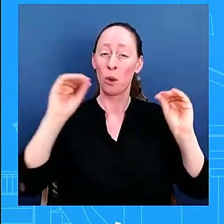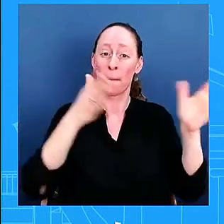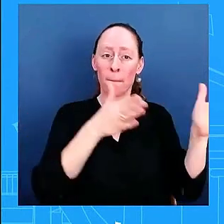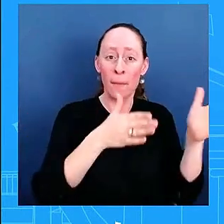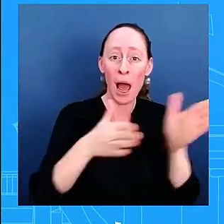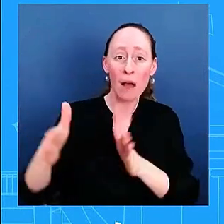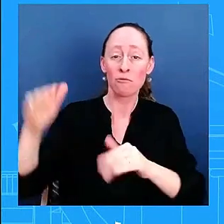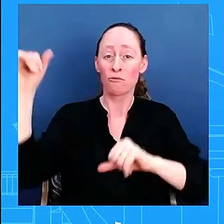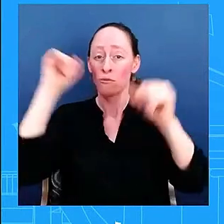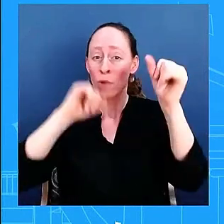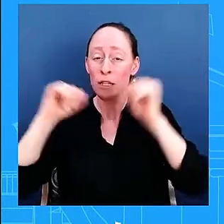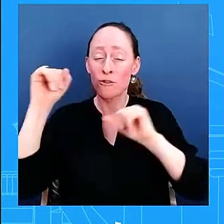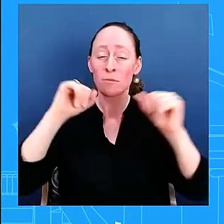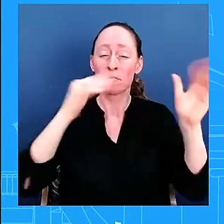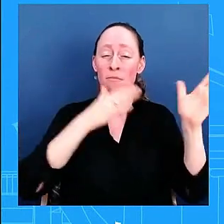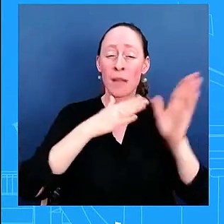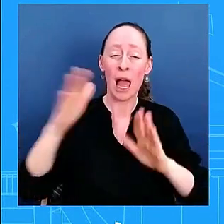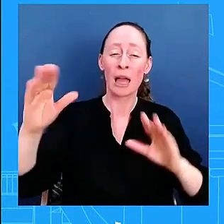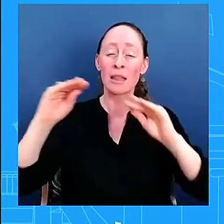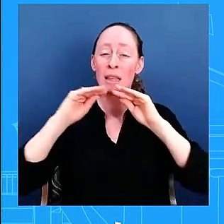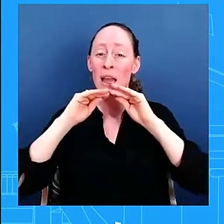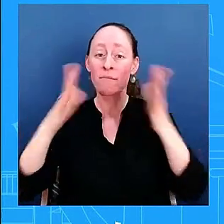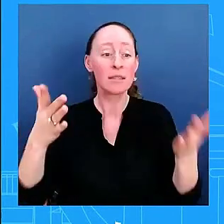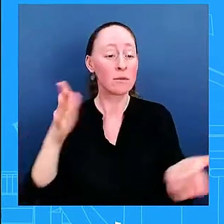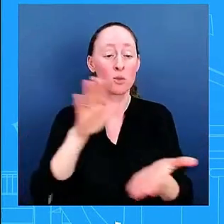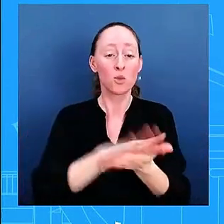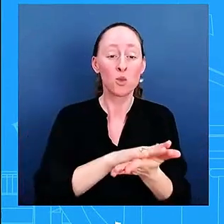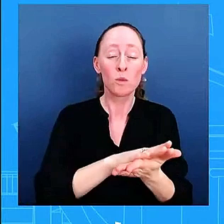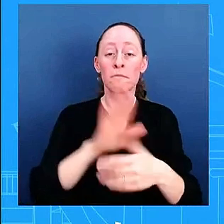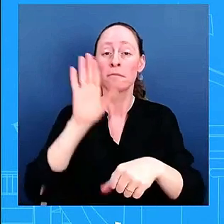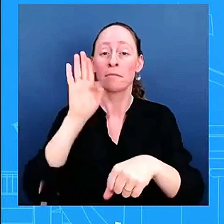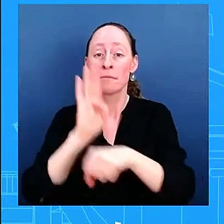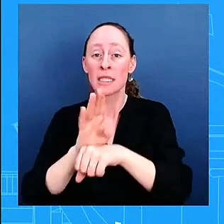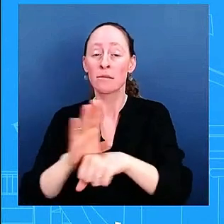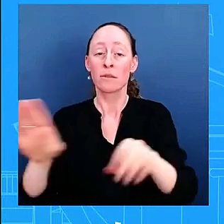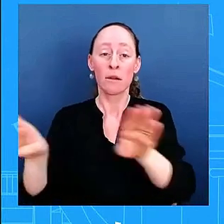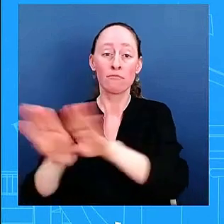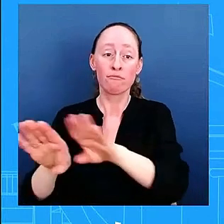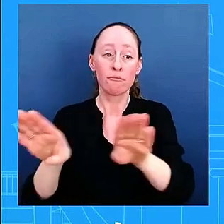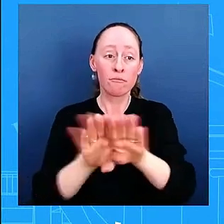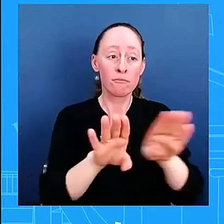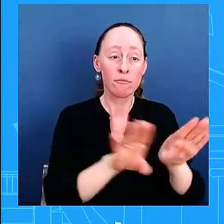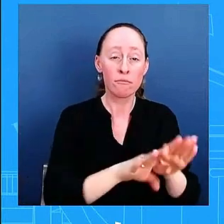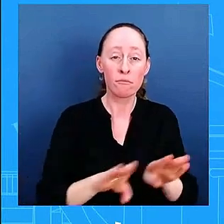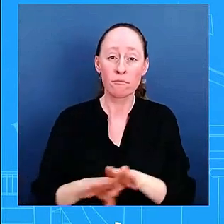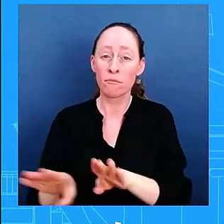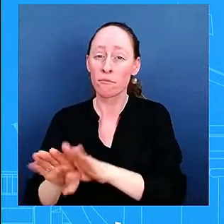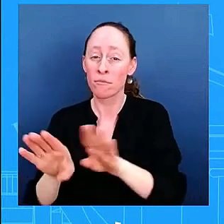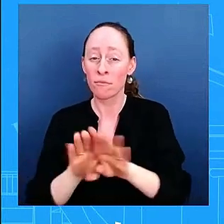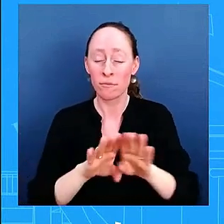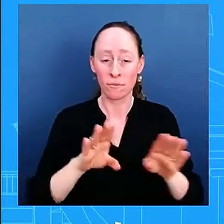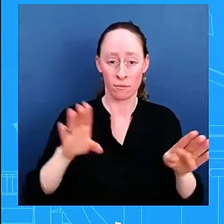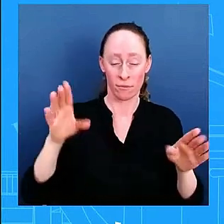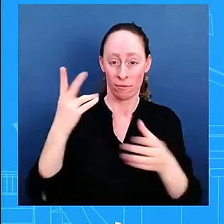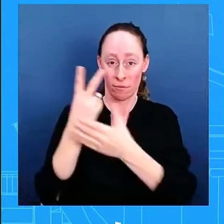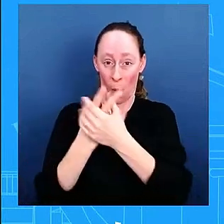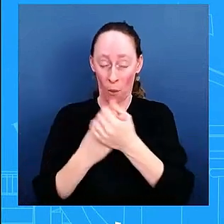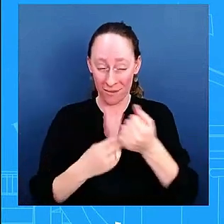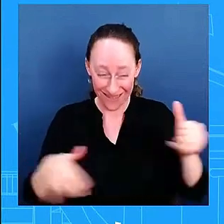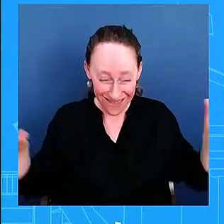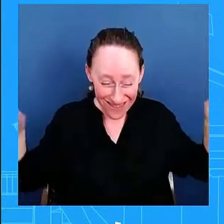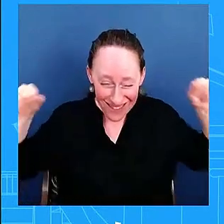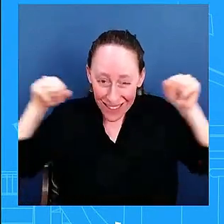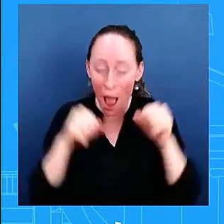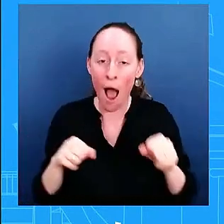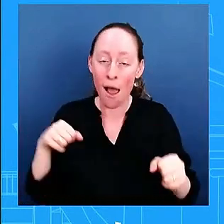schools were closed and so this president has been able to turn that around with the help of the vice president and so this is why we're going to we're going